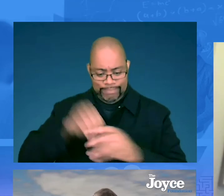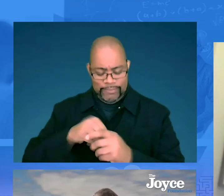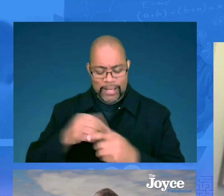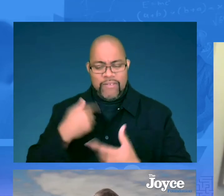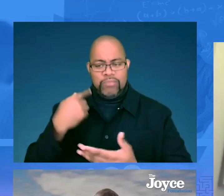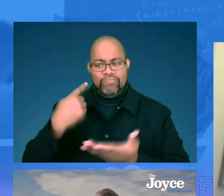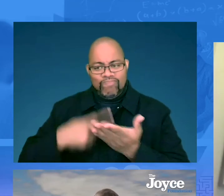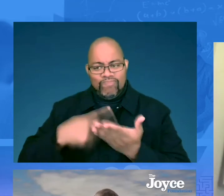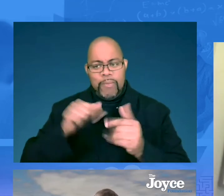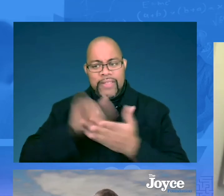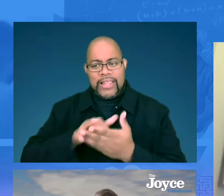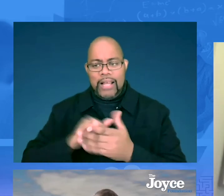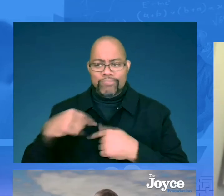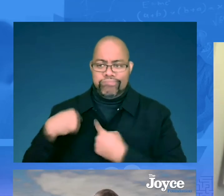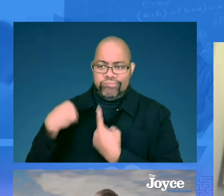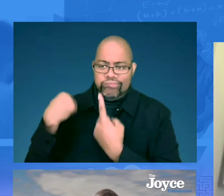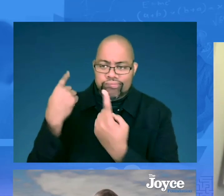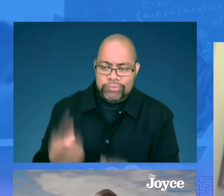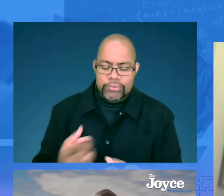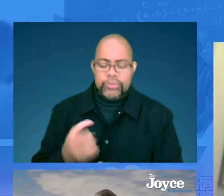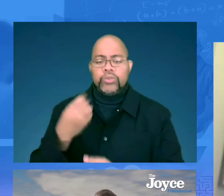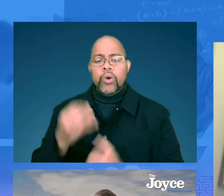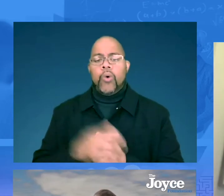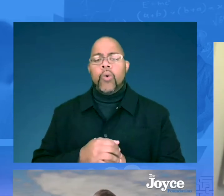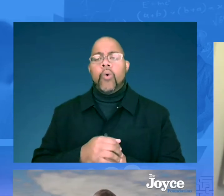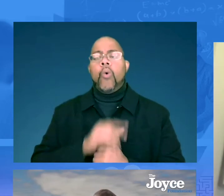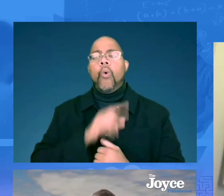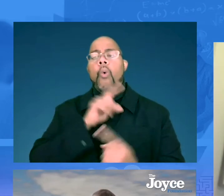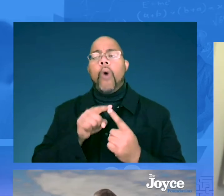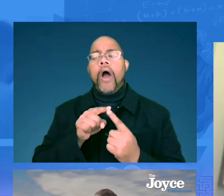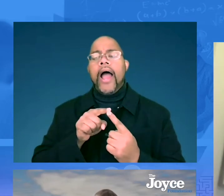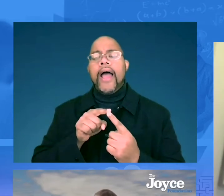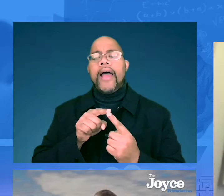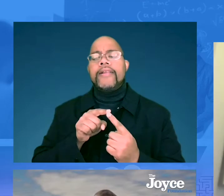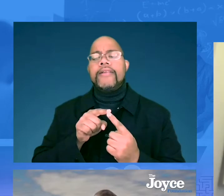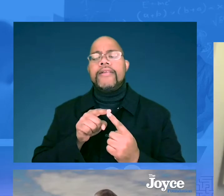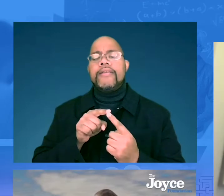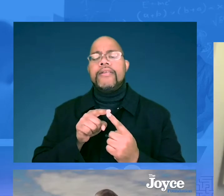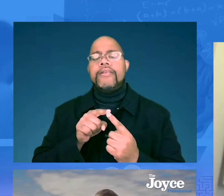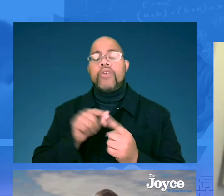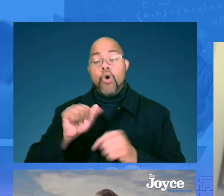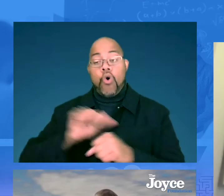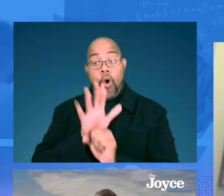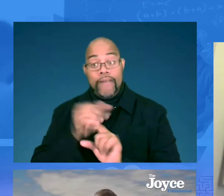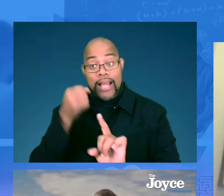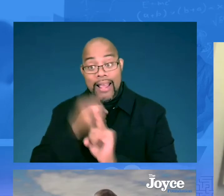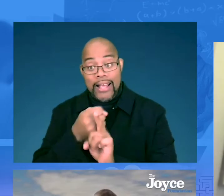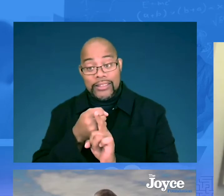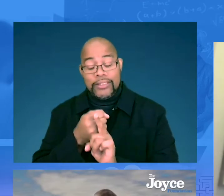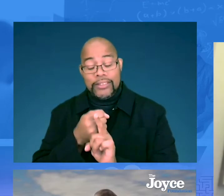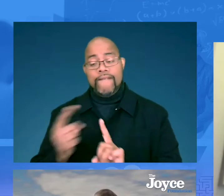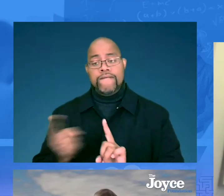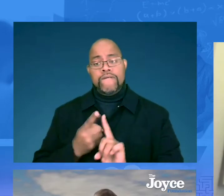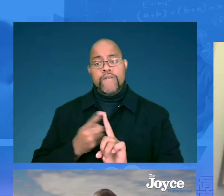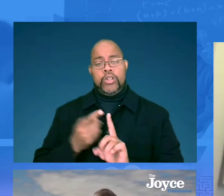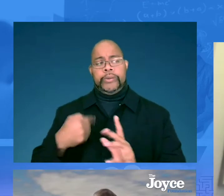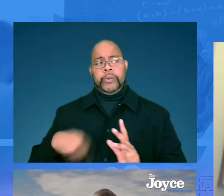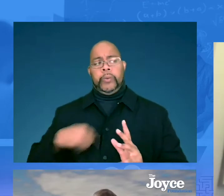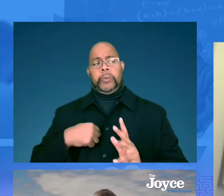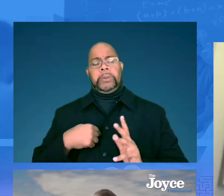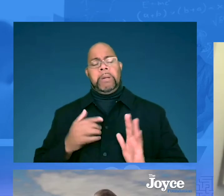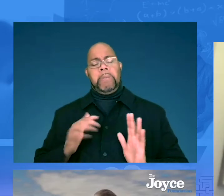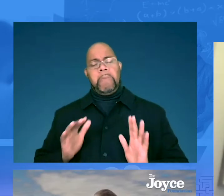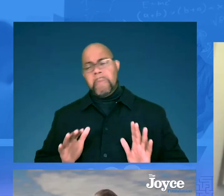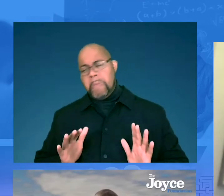and I and our president, we had been having conversations about this all along. So, when COVID hit,